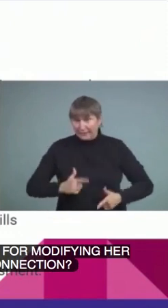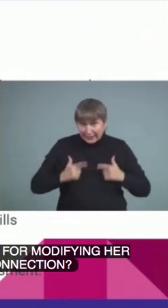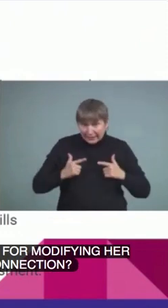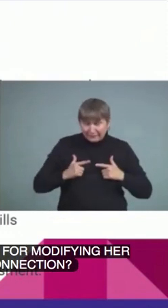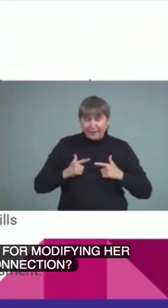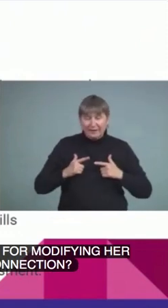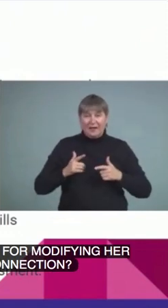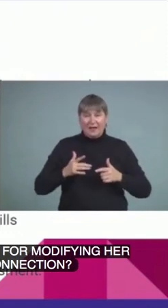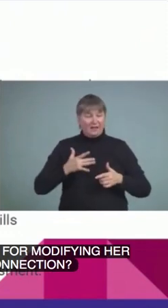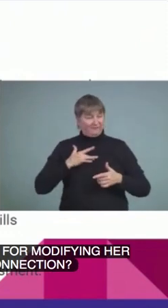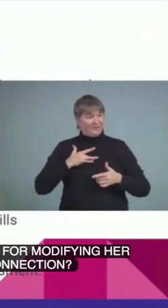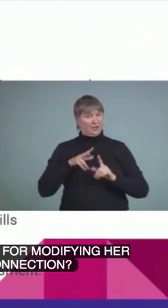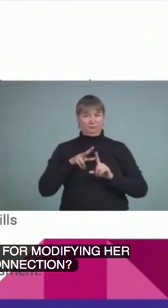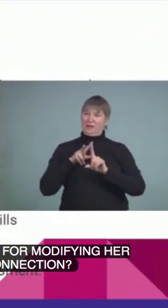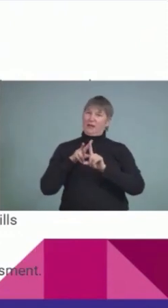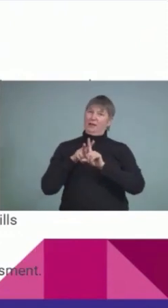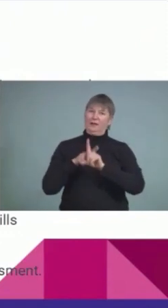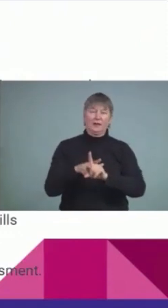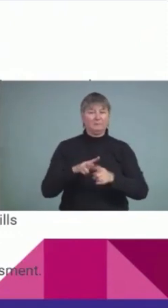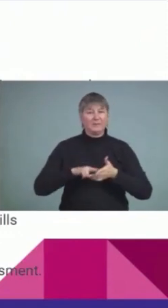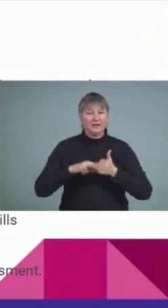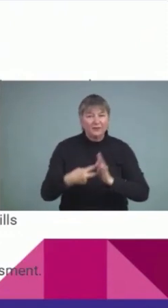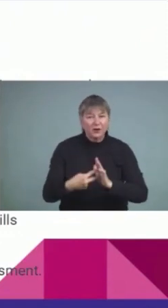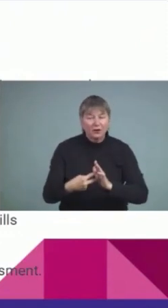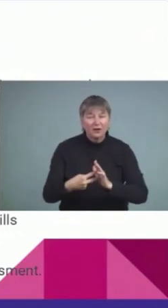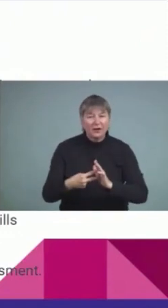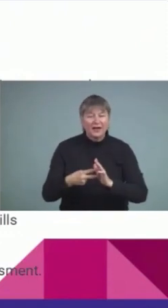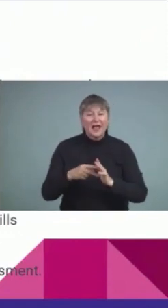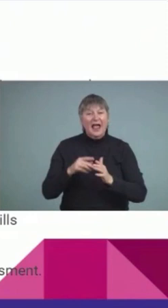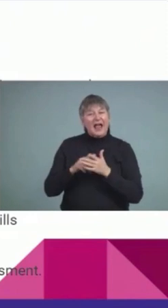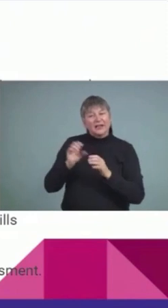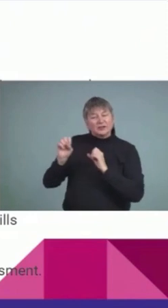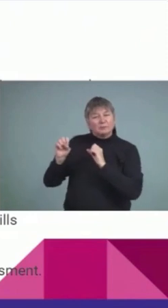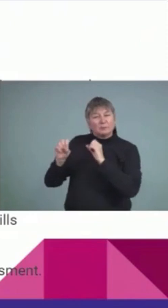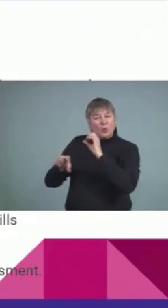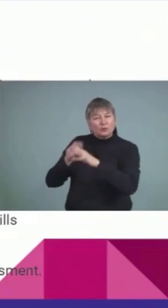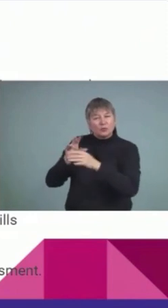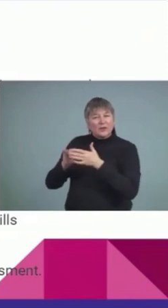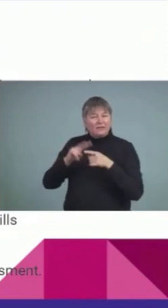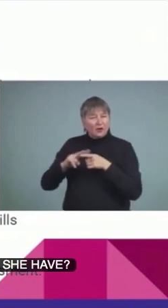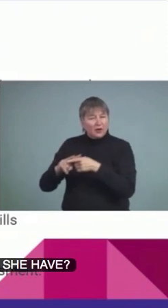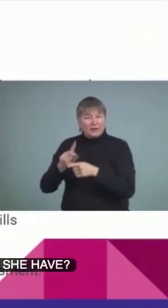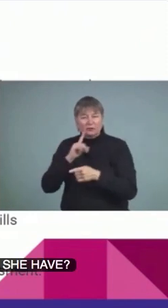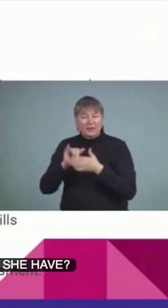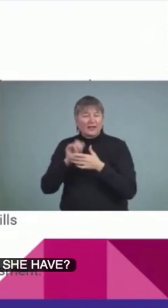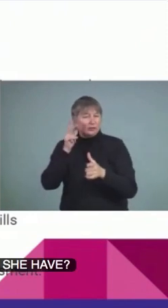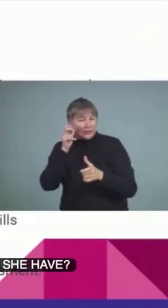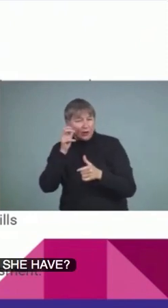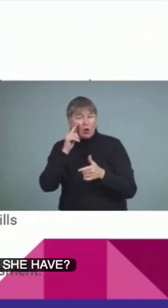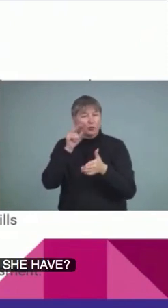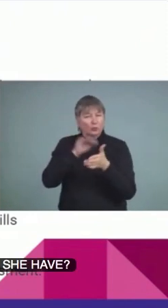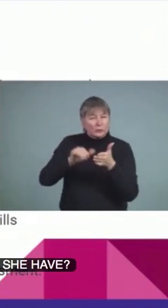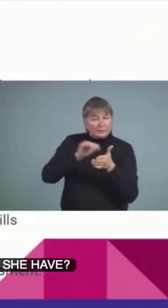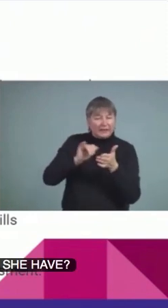How much exposure to this vocabulary will she have? Ensuring that she'll hear that vocabulary and those repetitions